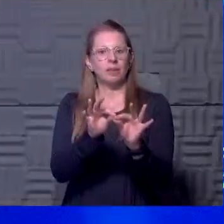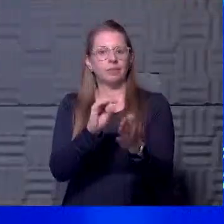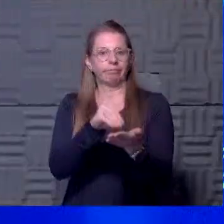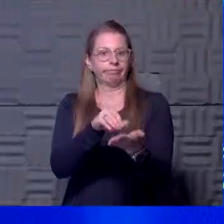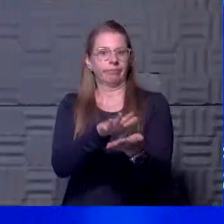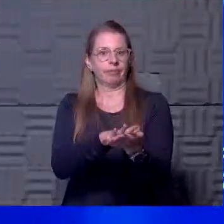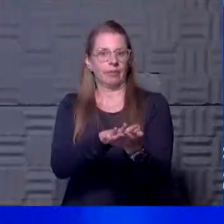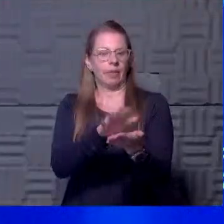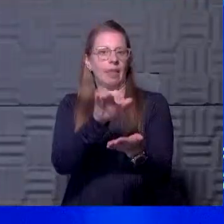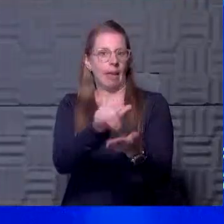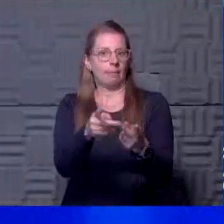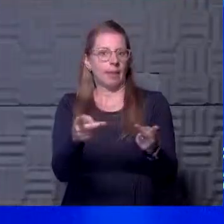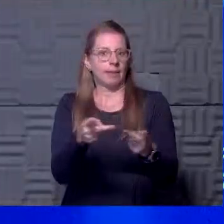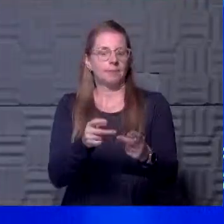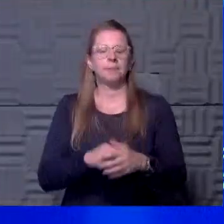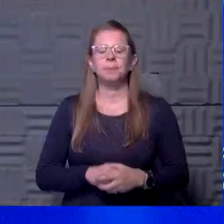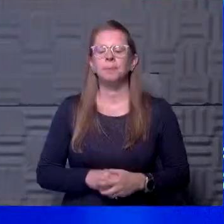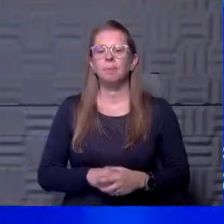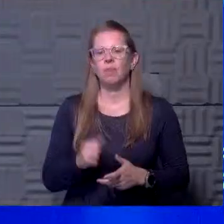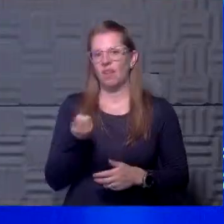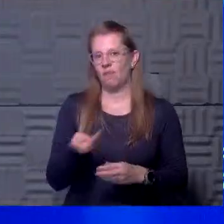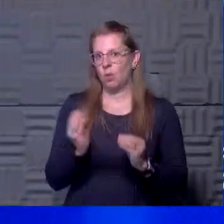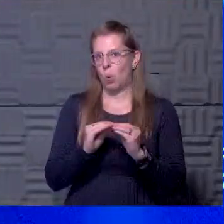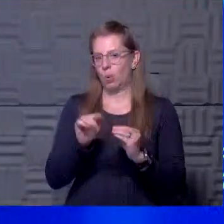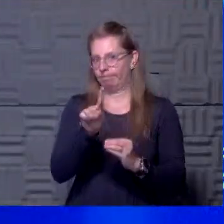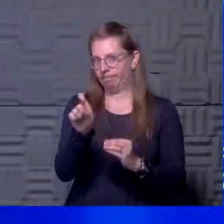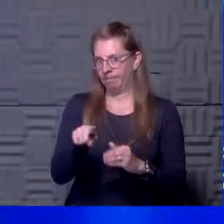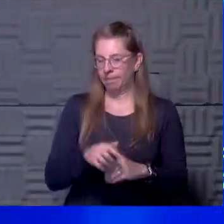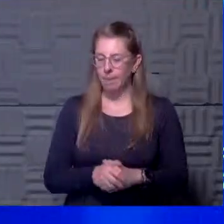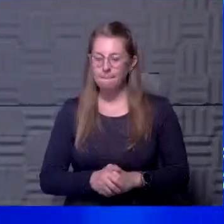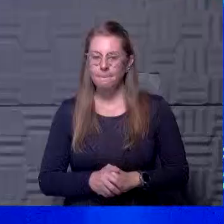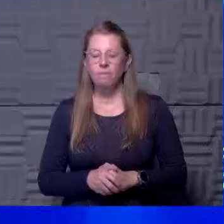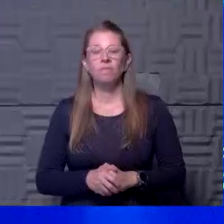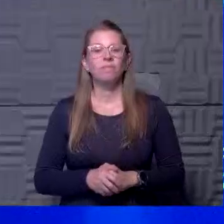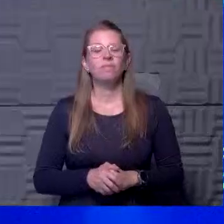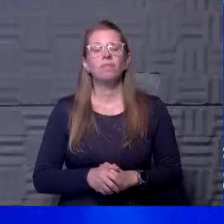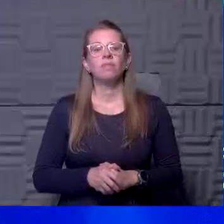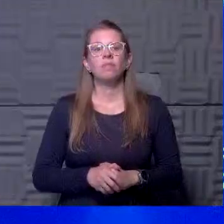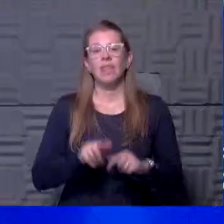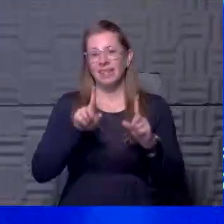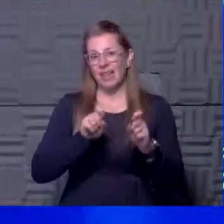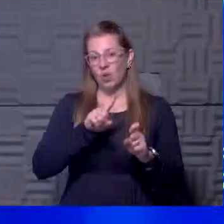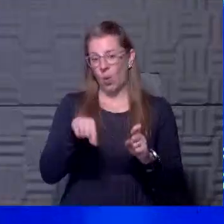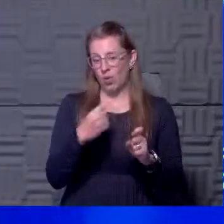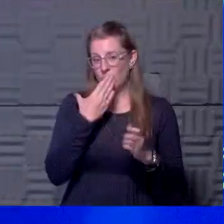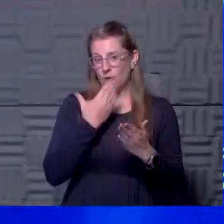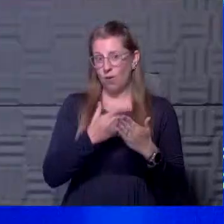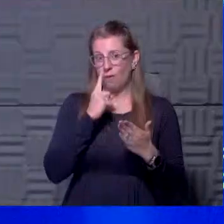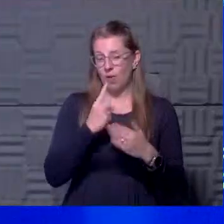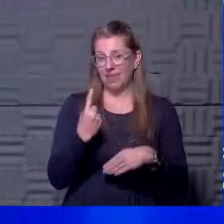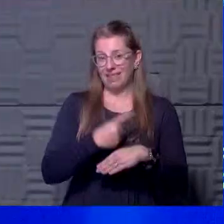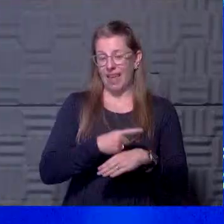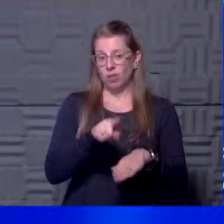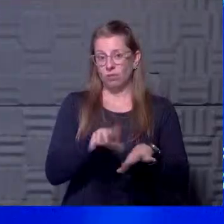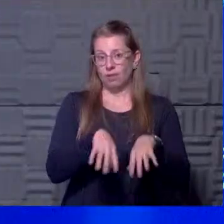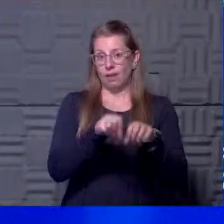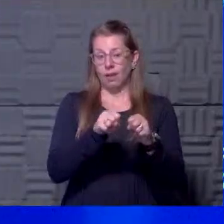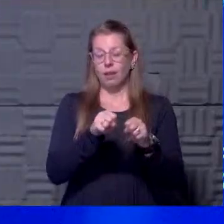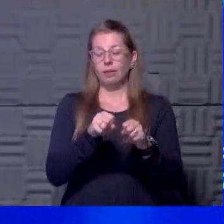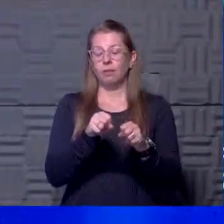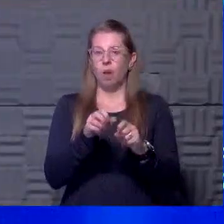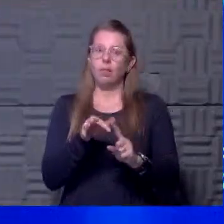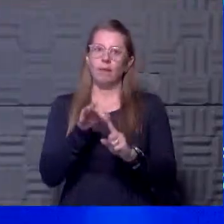testing. Yeah. a couple of more is, um, is the test only good for the day you take it unless you